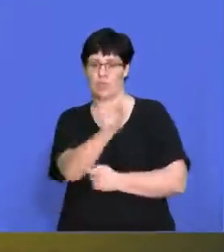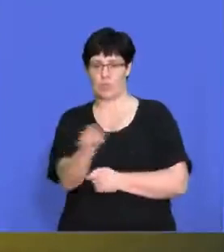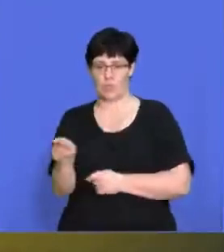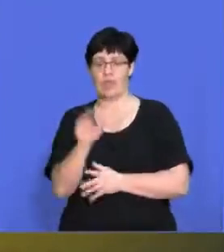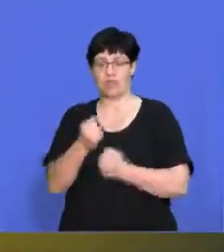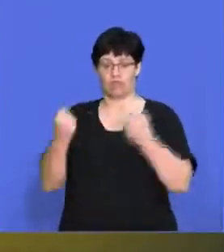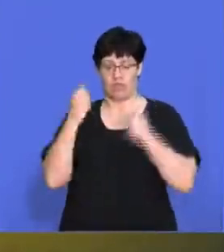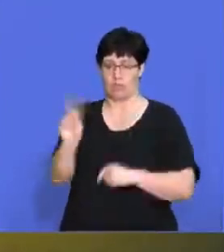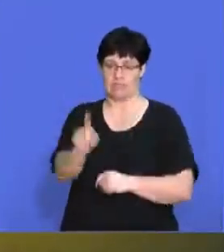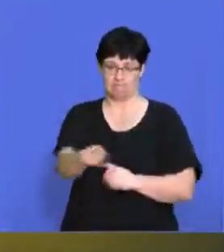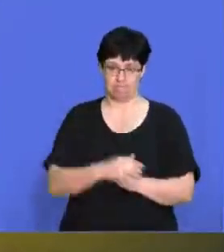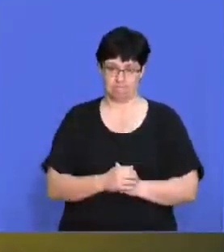against and what their strengths are.